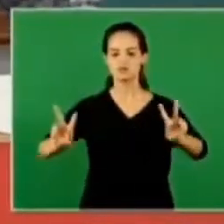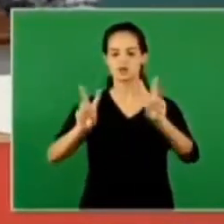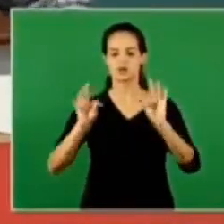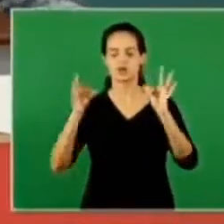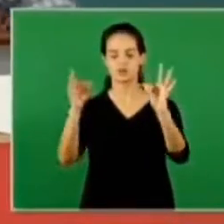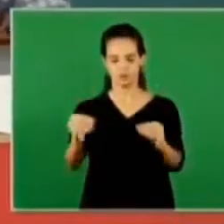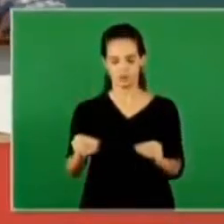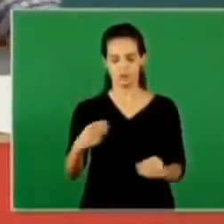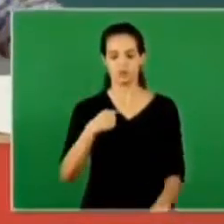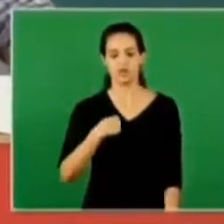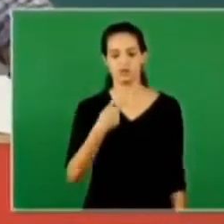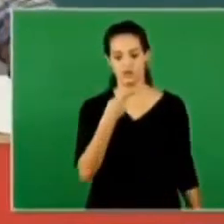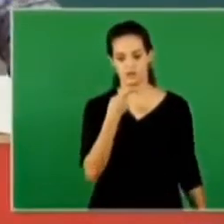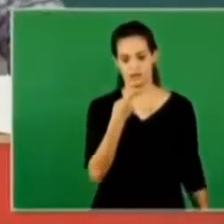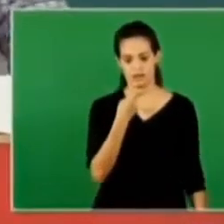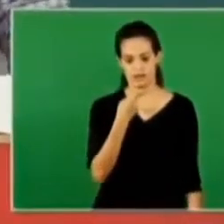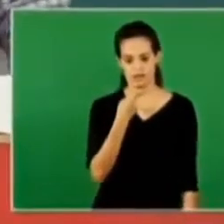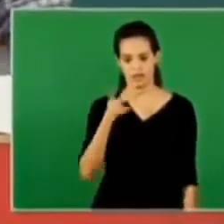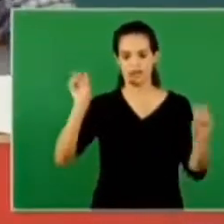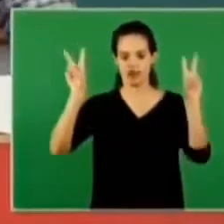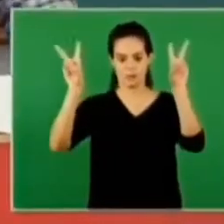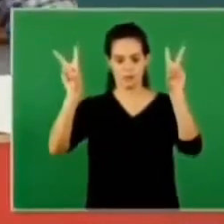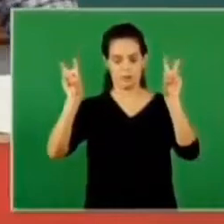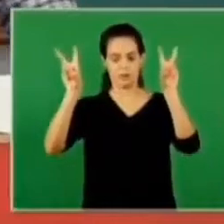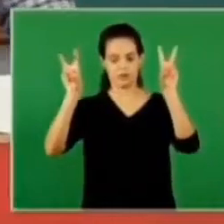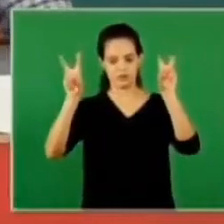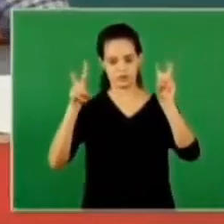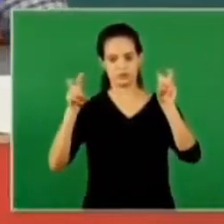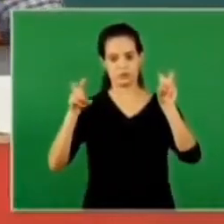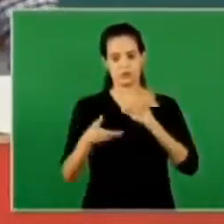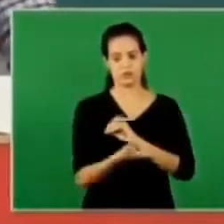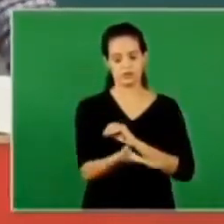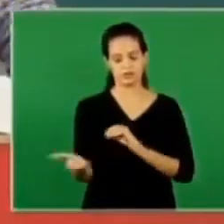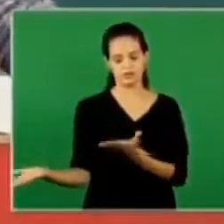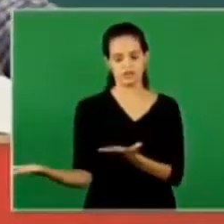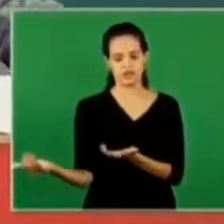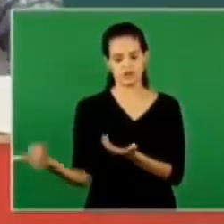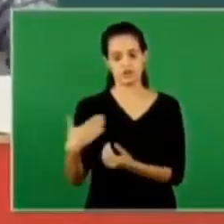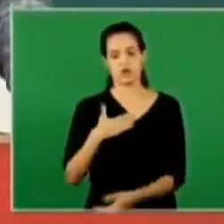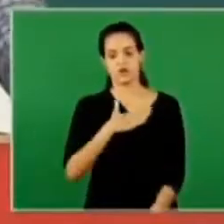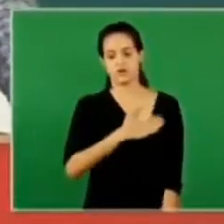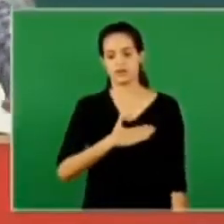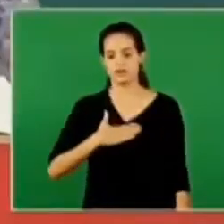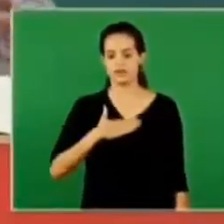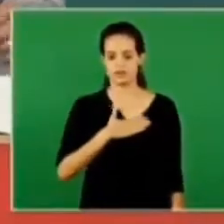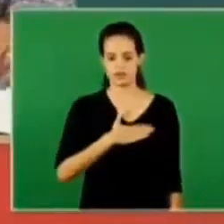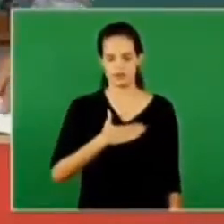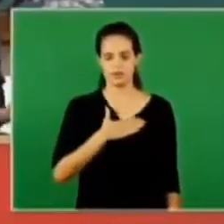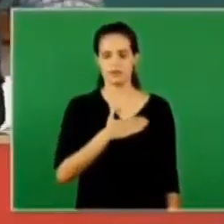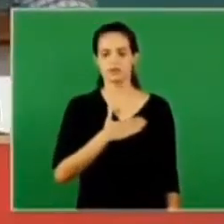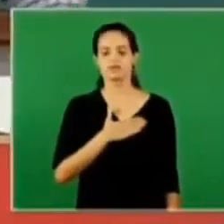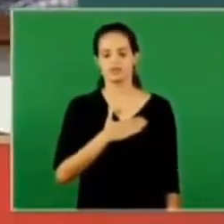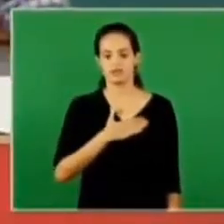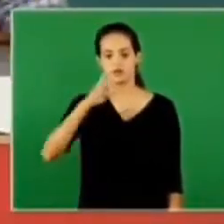i'm going to touch a topic that the youth like because the lord has shown that this class was going to be different than the classes